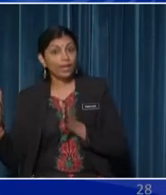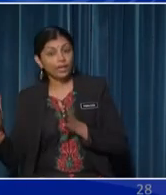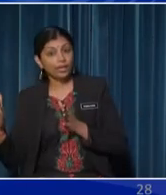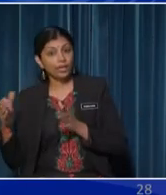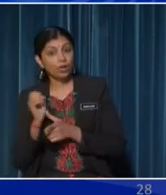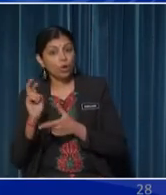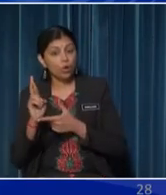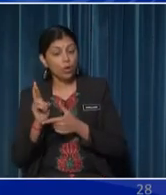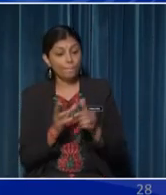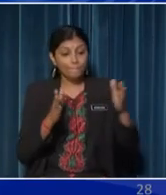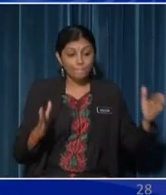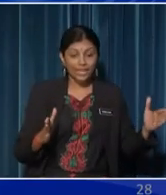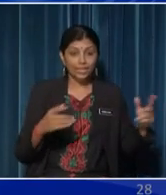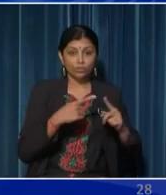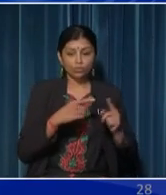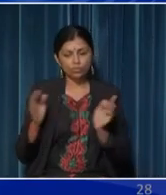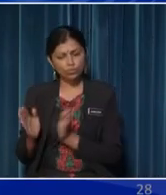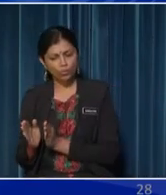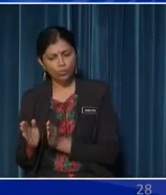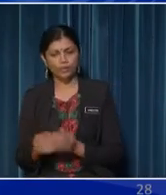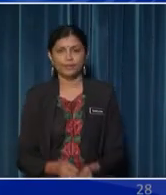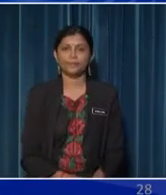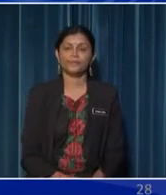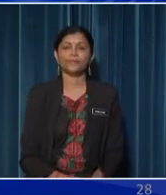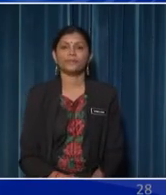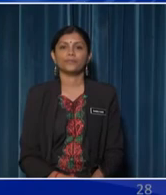or even from big to small